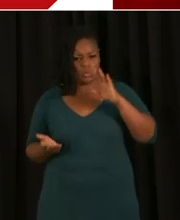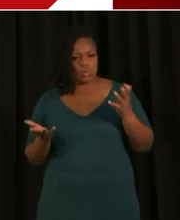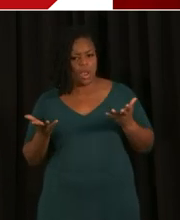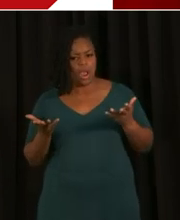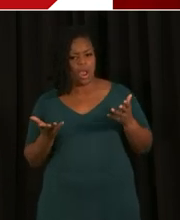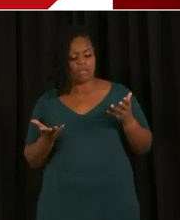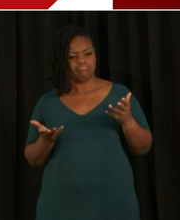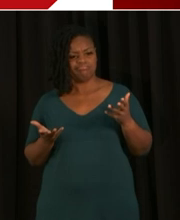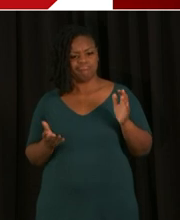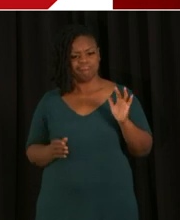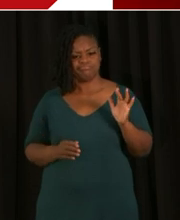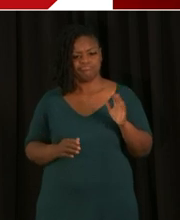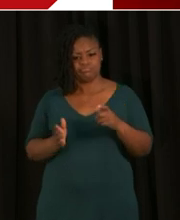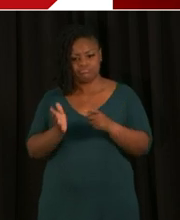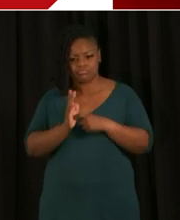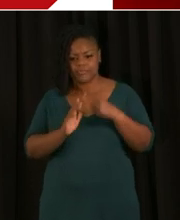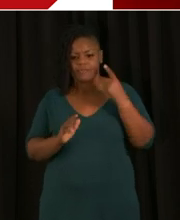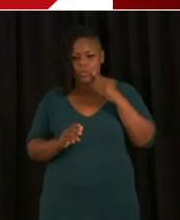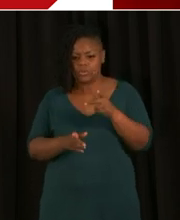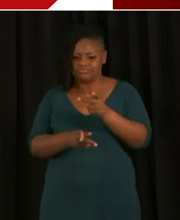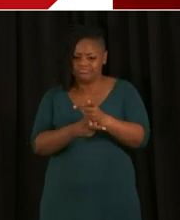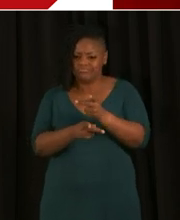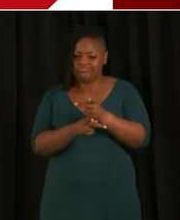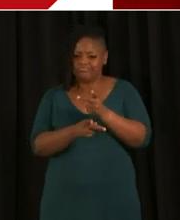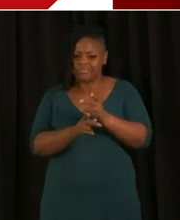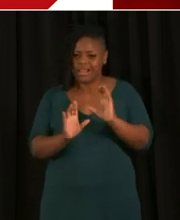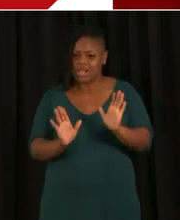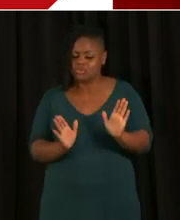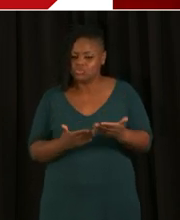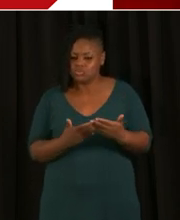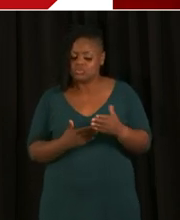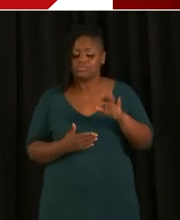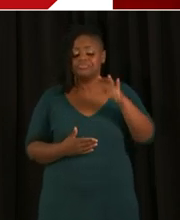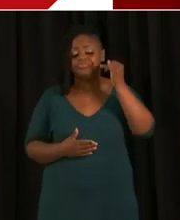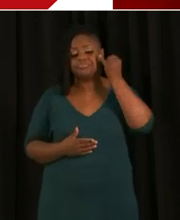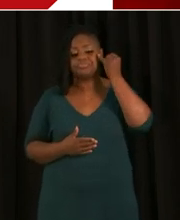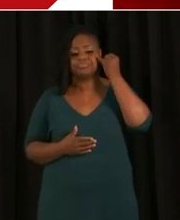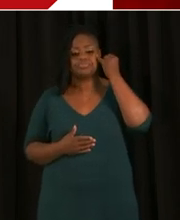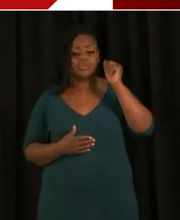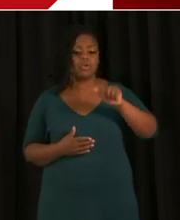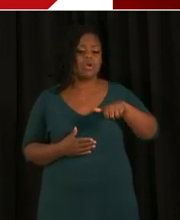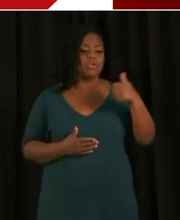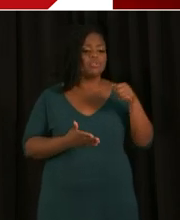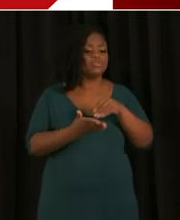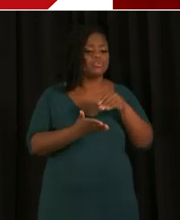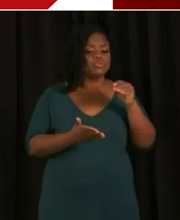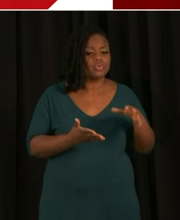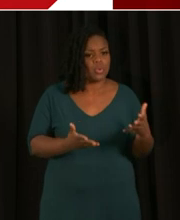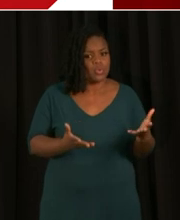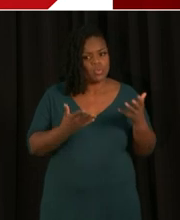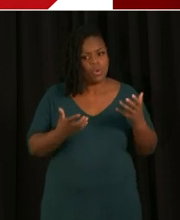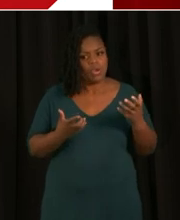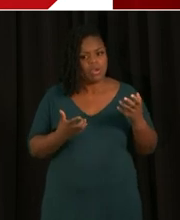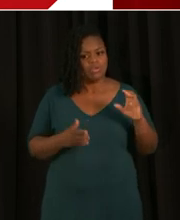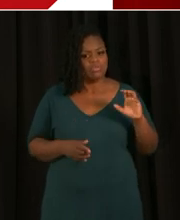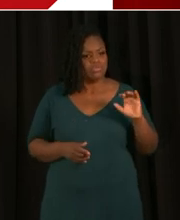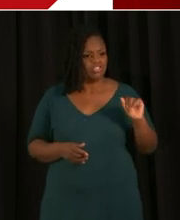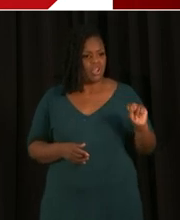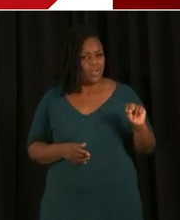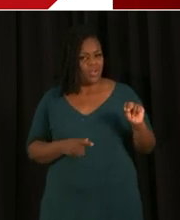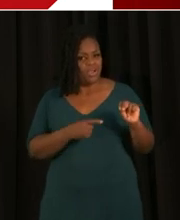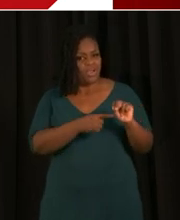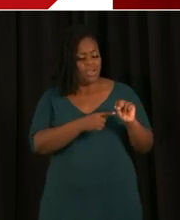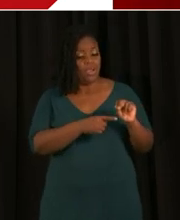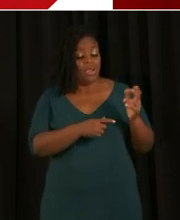be able to seat those students and families that have interest for the other seats that remain in December and start in